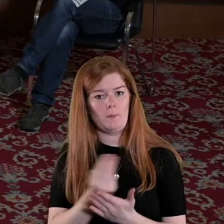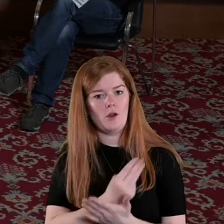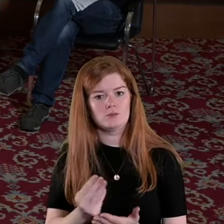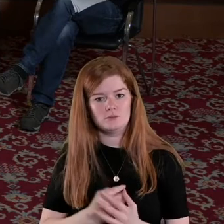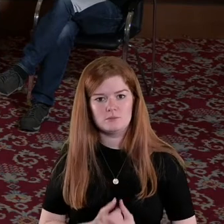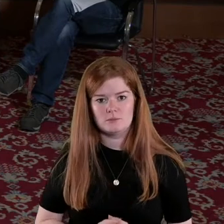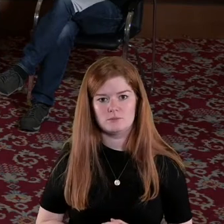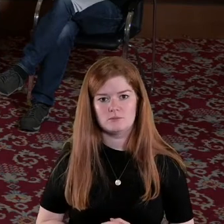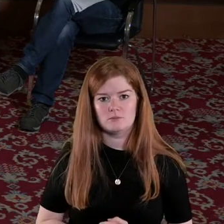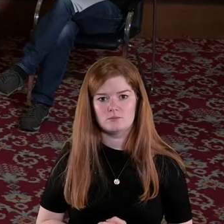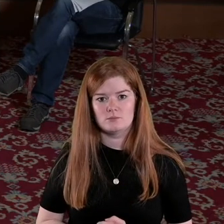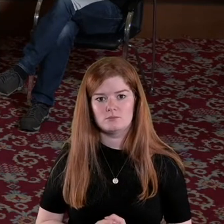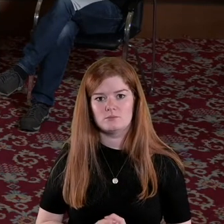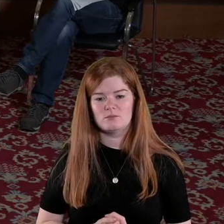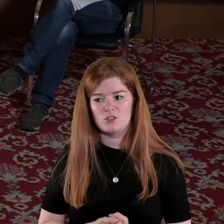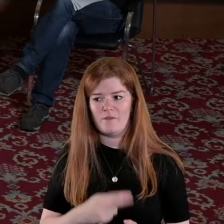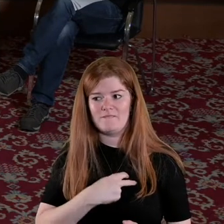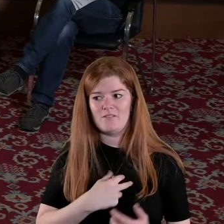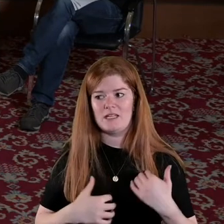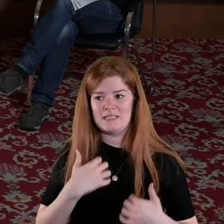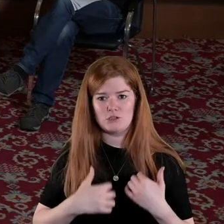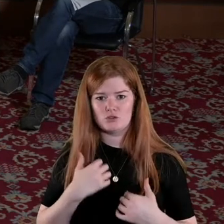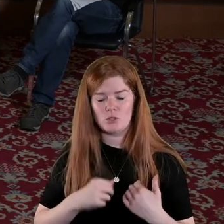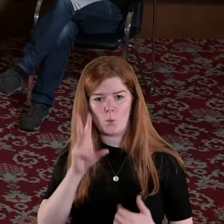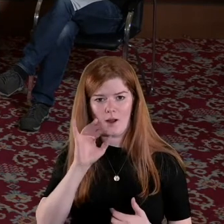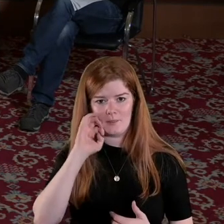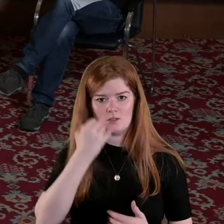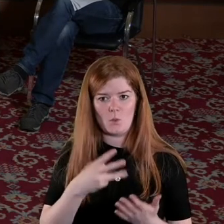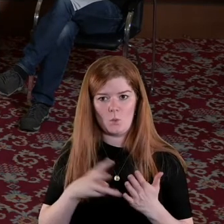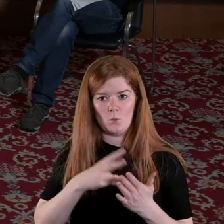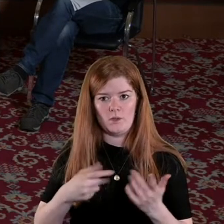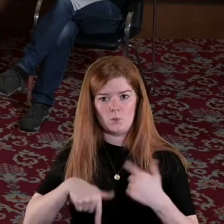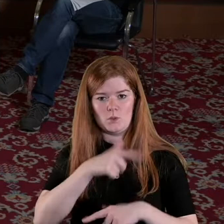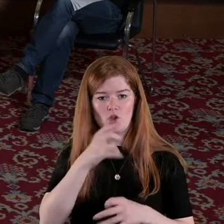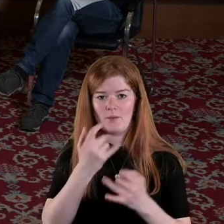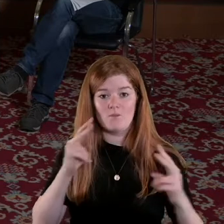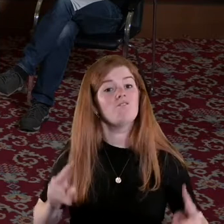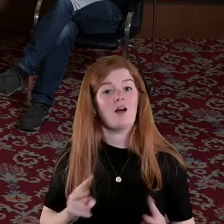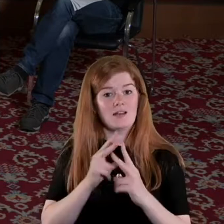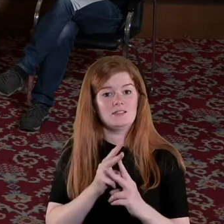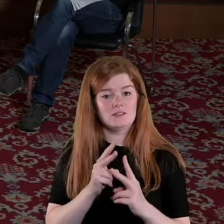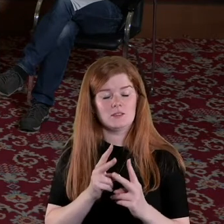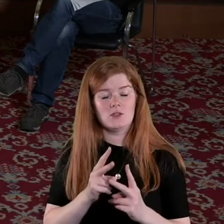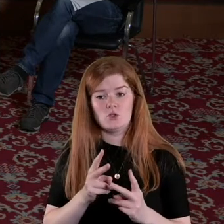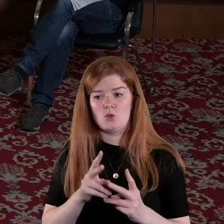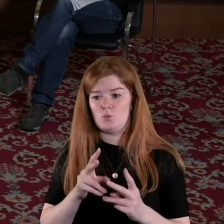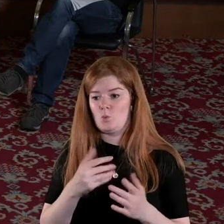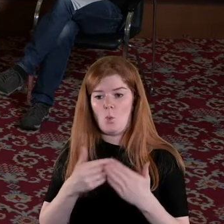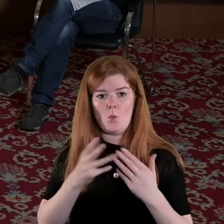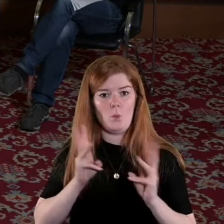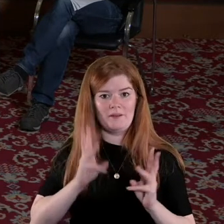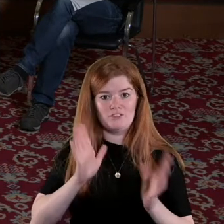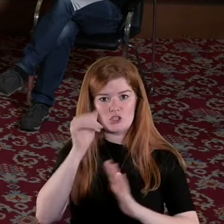it's very interesting because when we talk about the violence that women experienced in the revolution